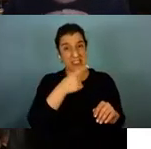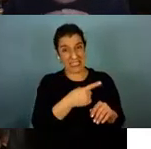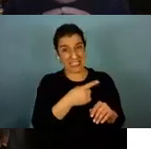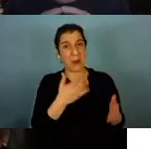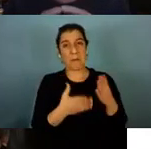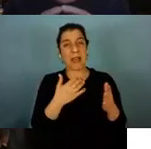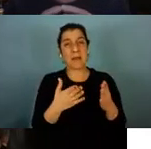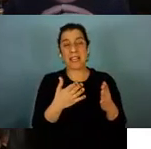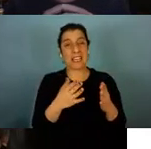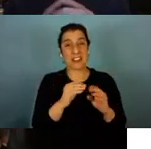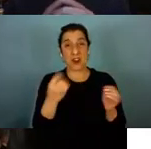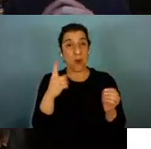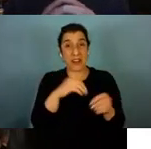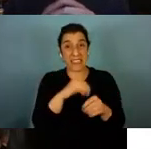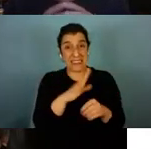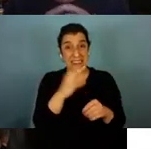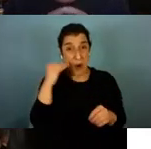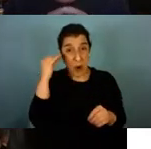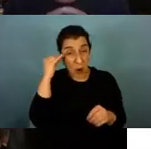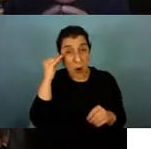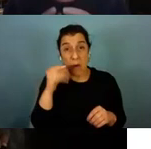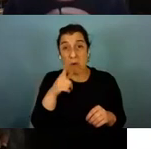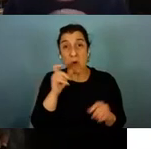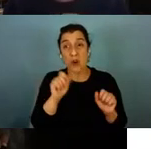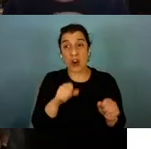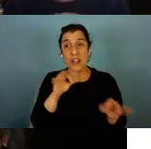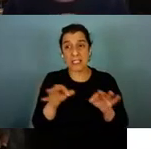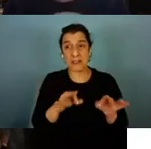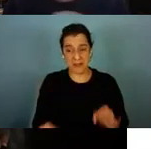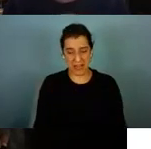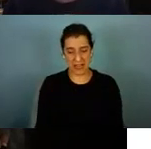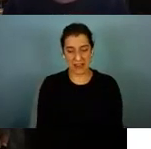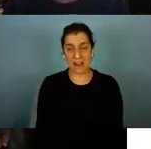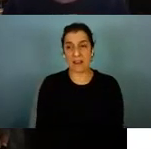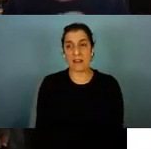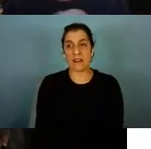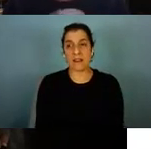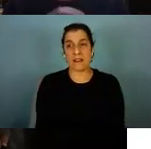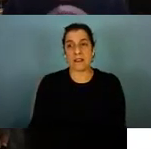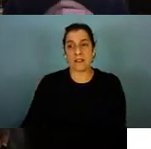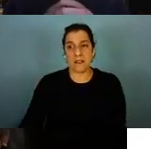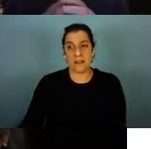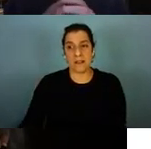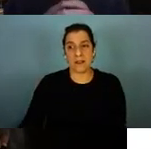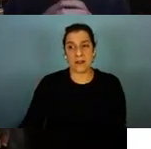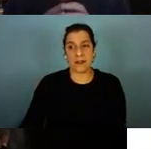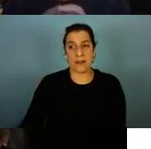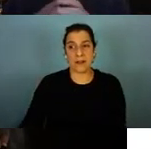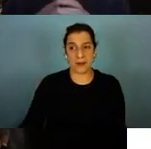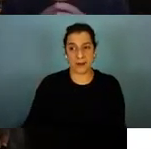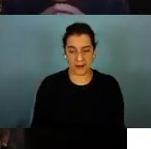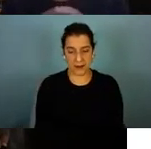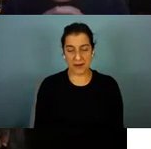nobody in their home who could explain to them what was going on um it it